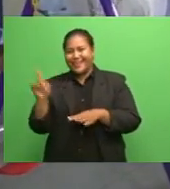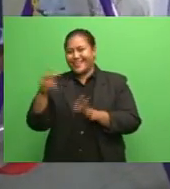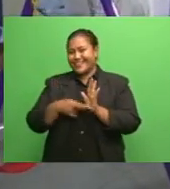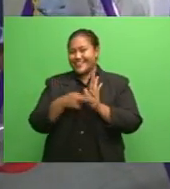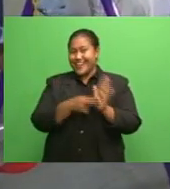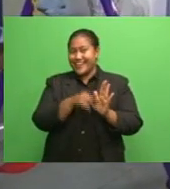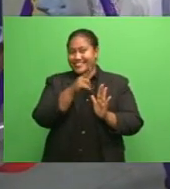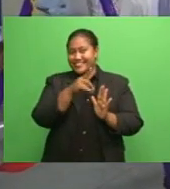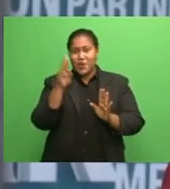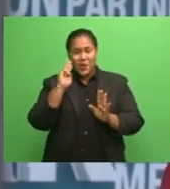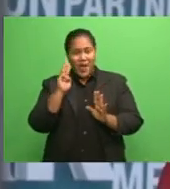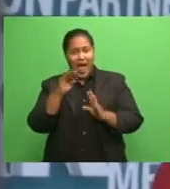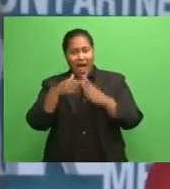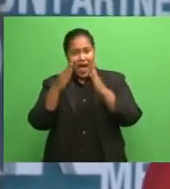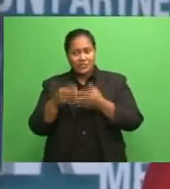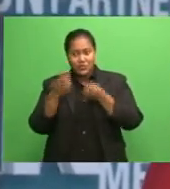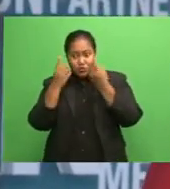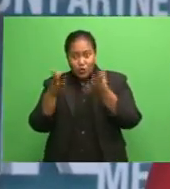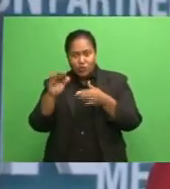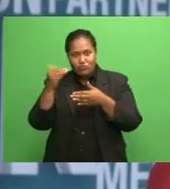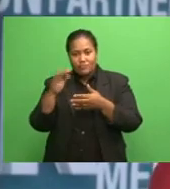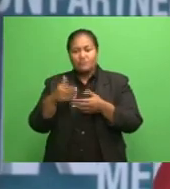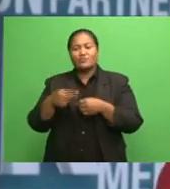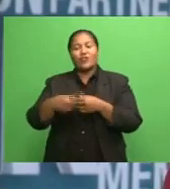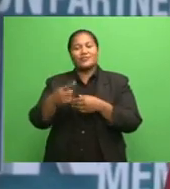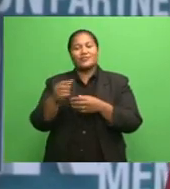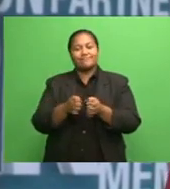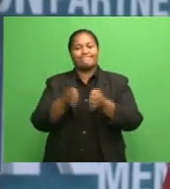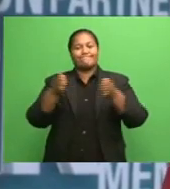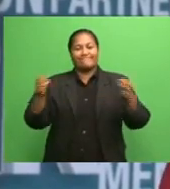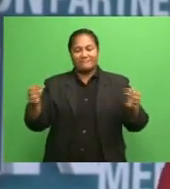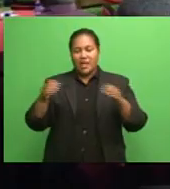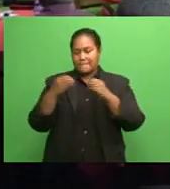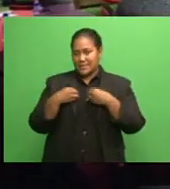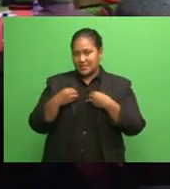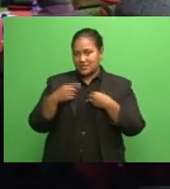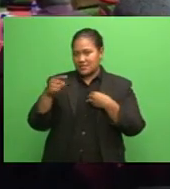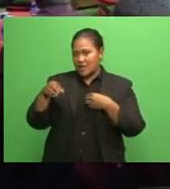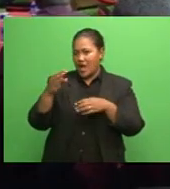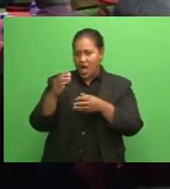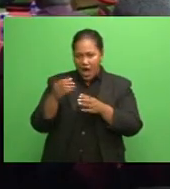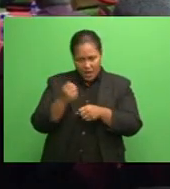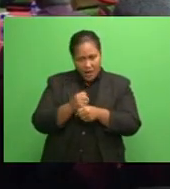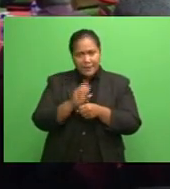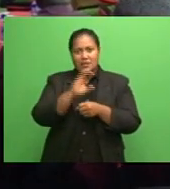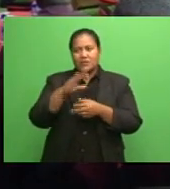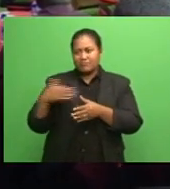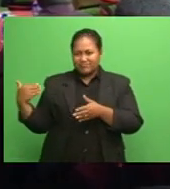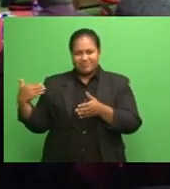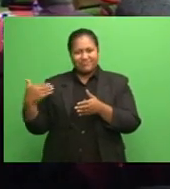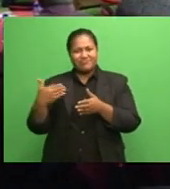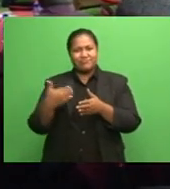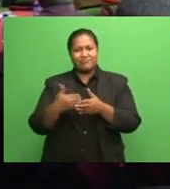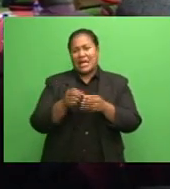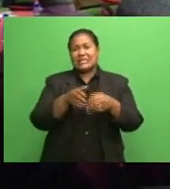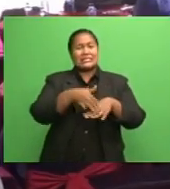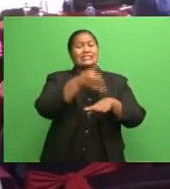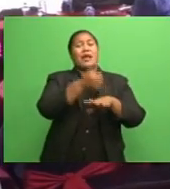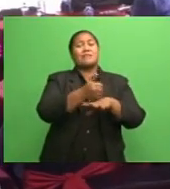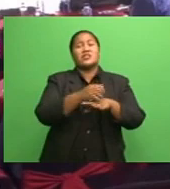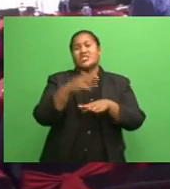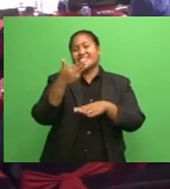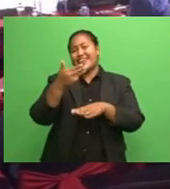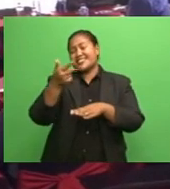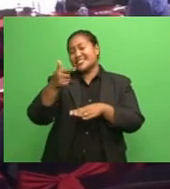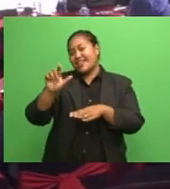showroom as it continues to expand business. The company has come a long way from its initial establishment in 1970. Minister